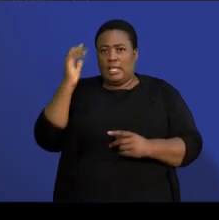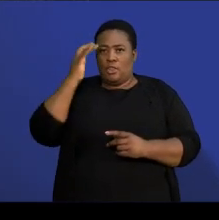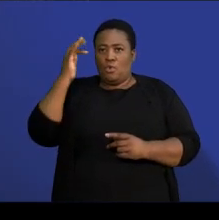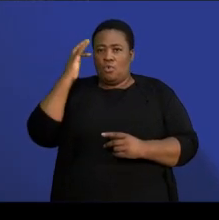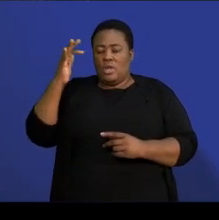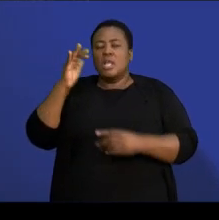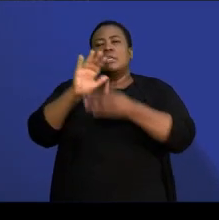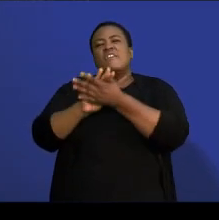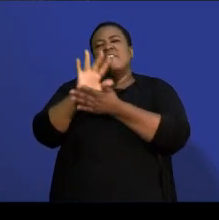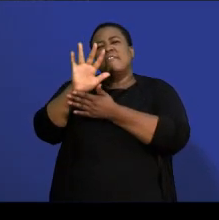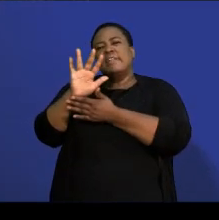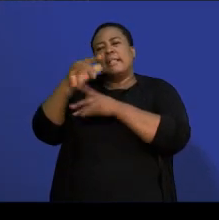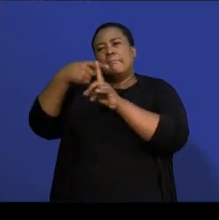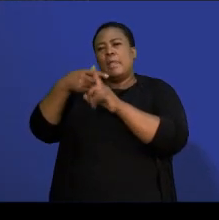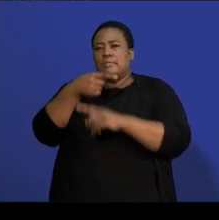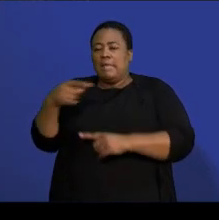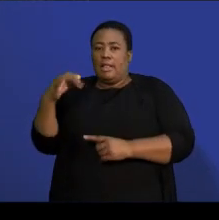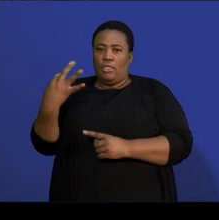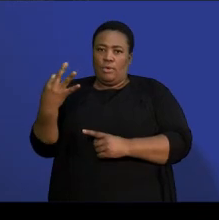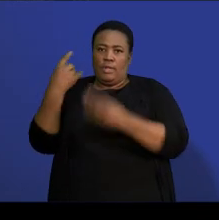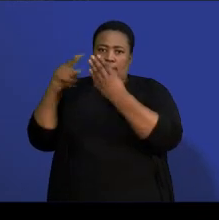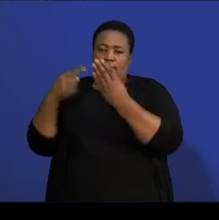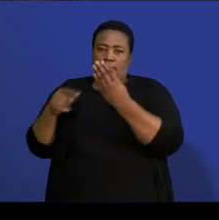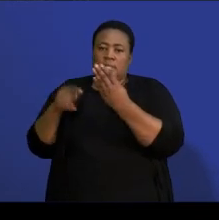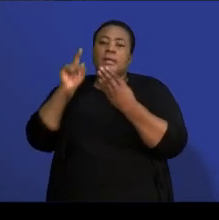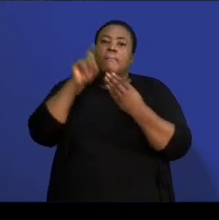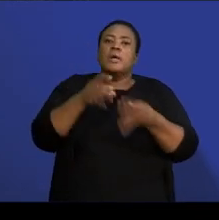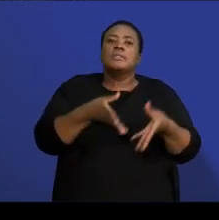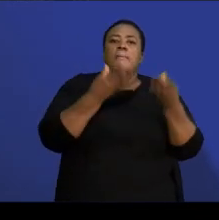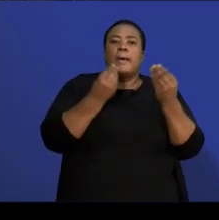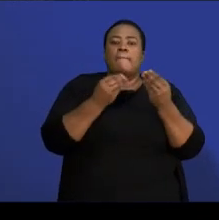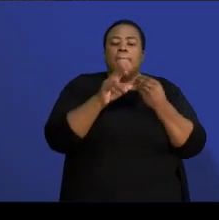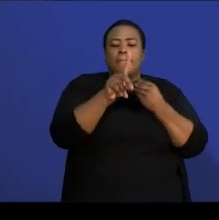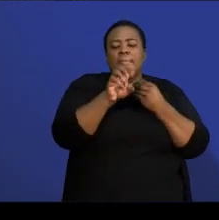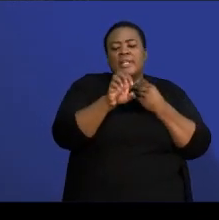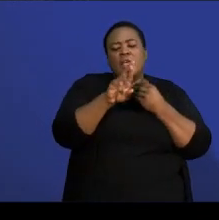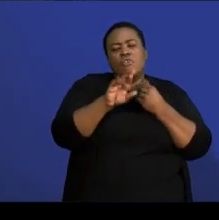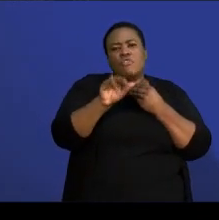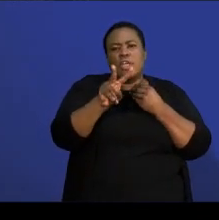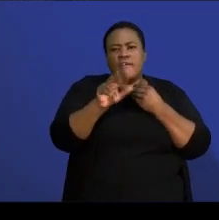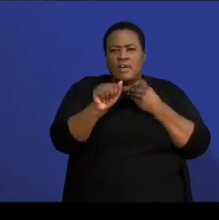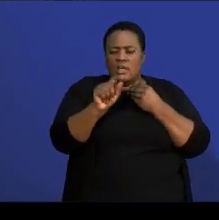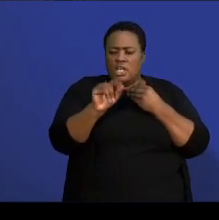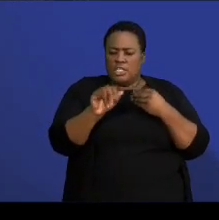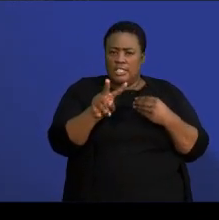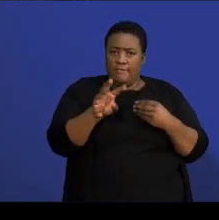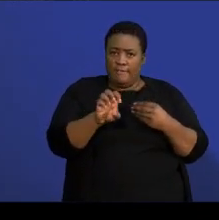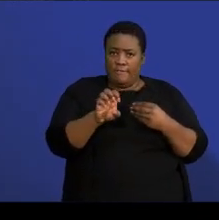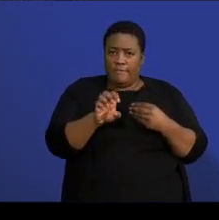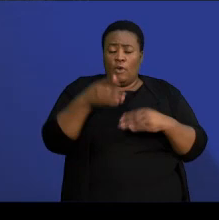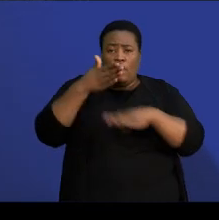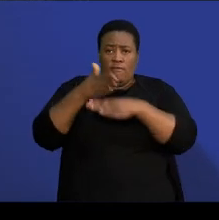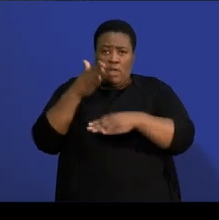Here, you need to be finding the first derivative of a function. The very first one, which is a giveaway, grade 12s,